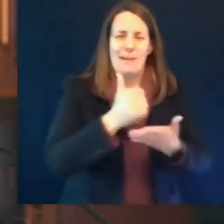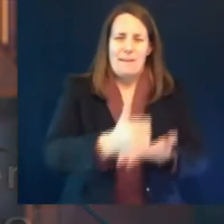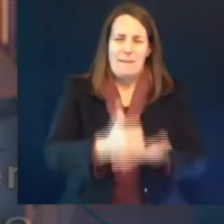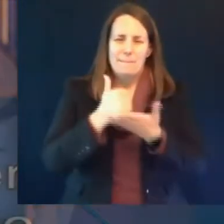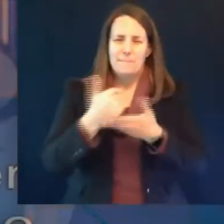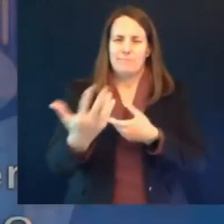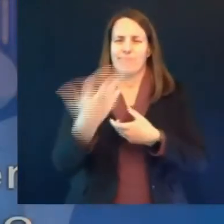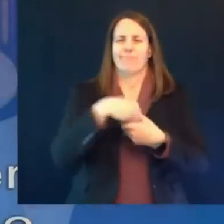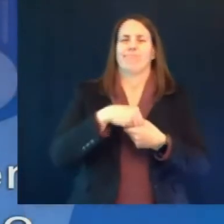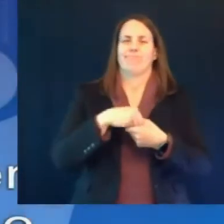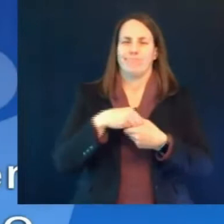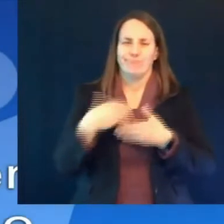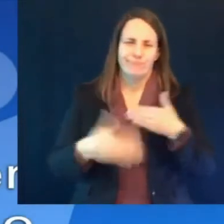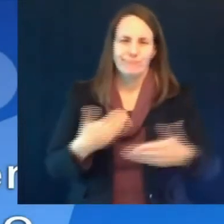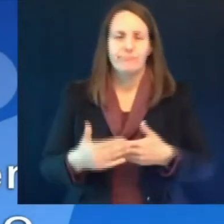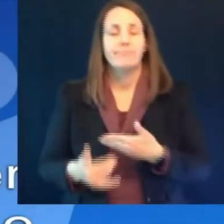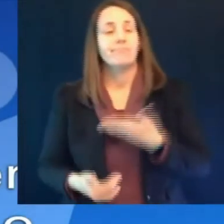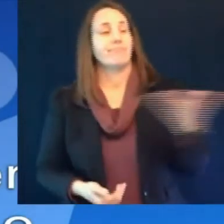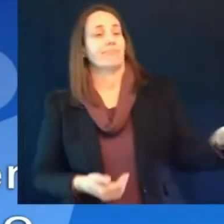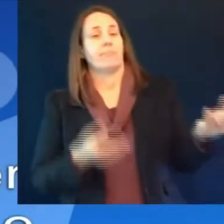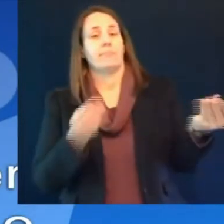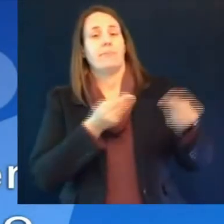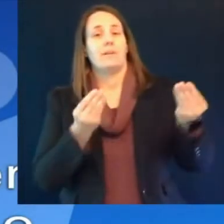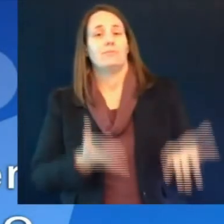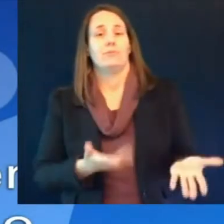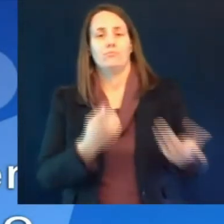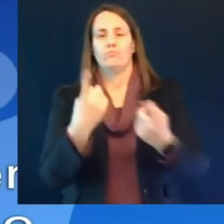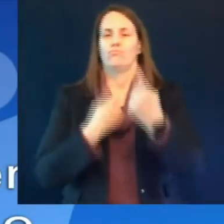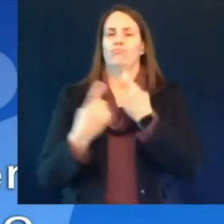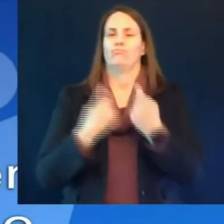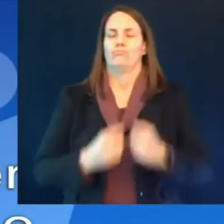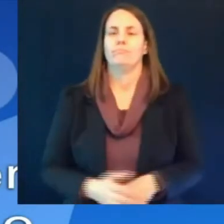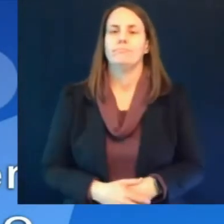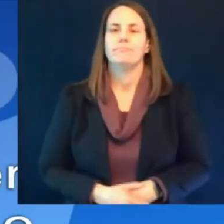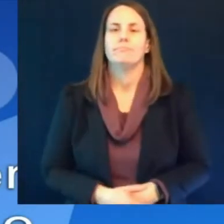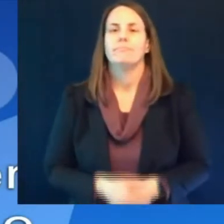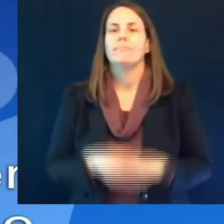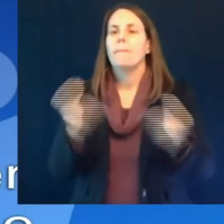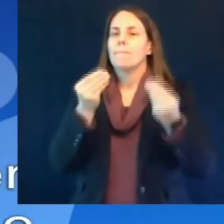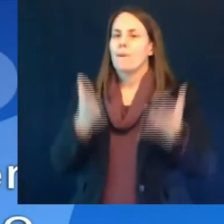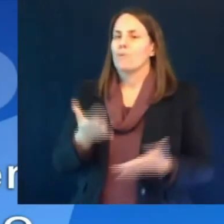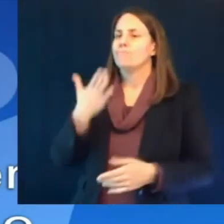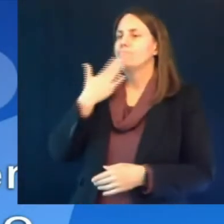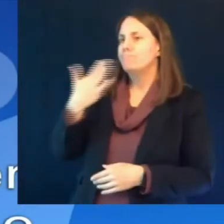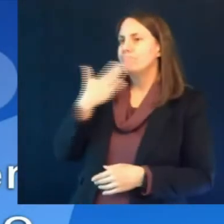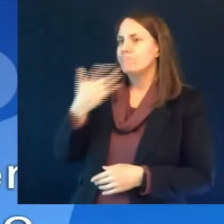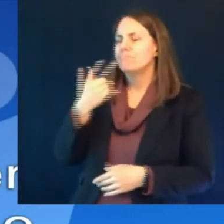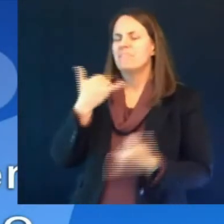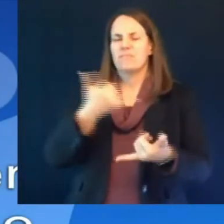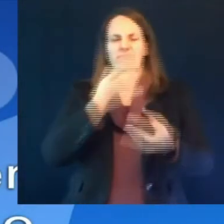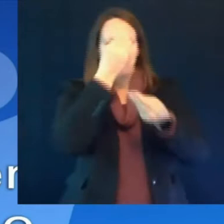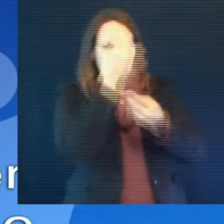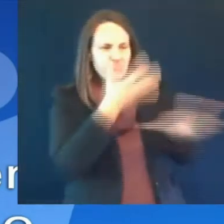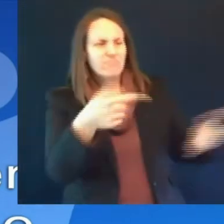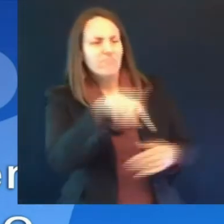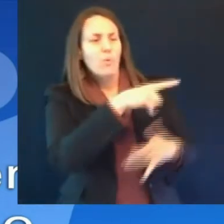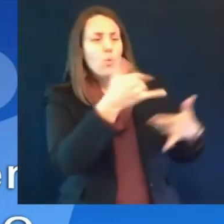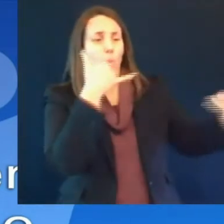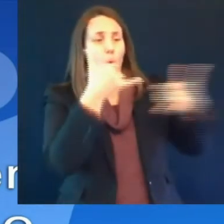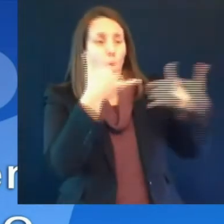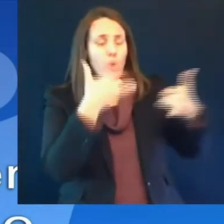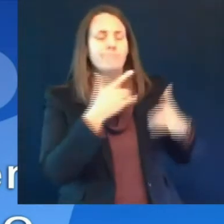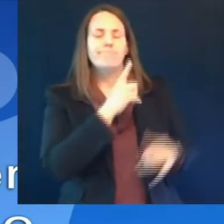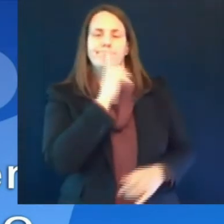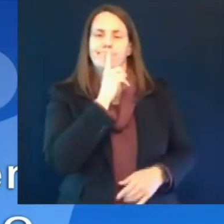questions thank you deputy secretary and a reminder to maintain audio quality please keep phones on mute until it is time to ask your question